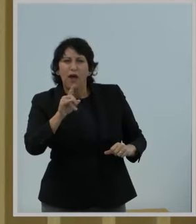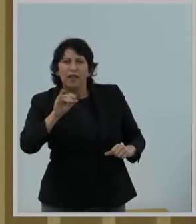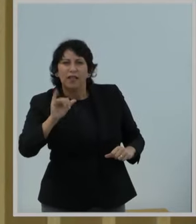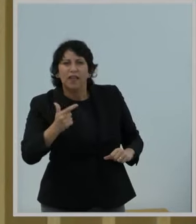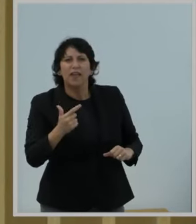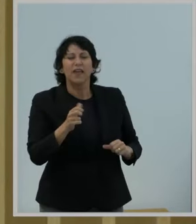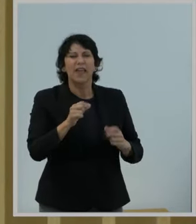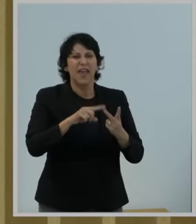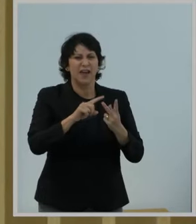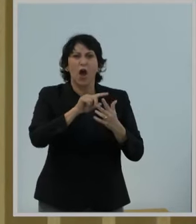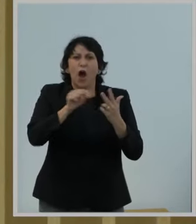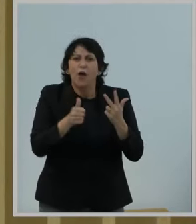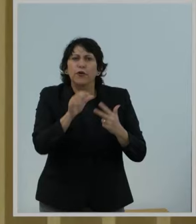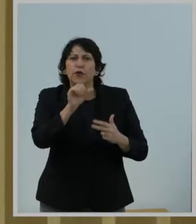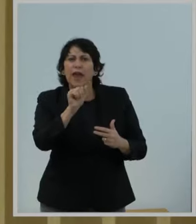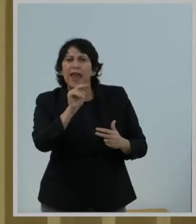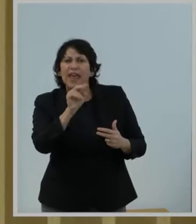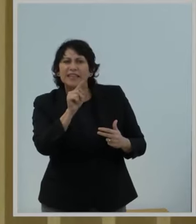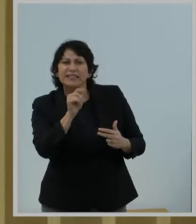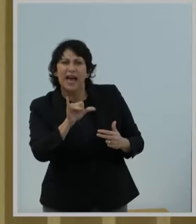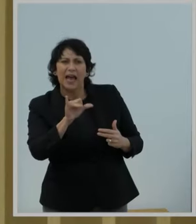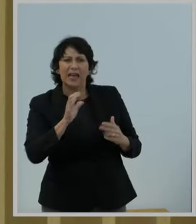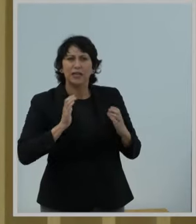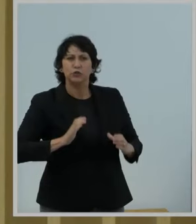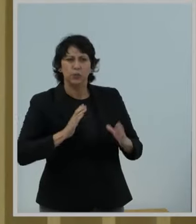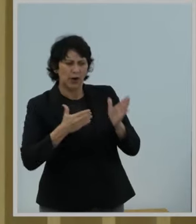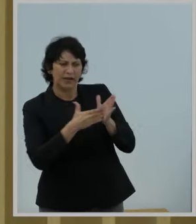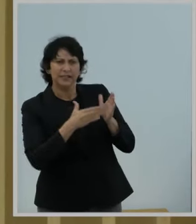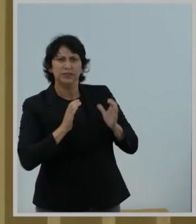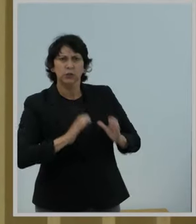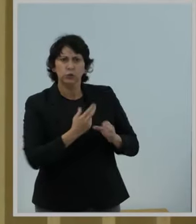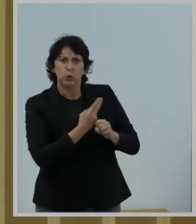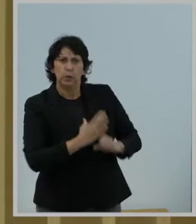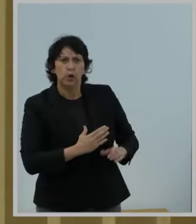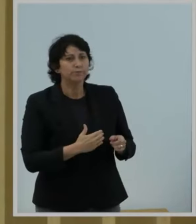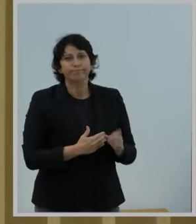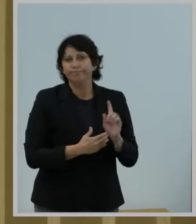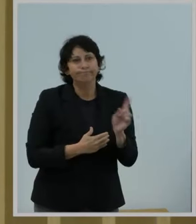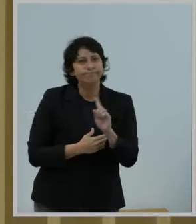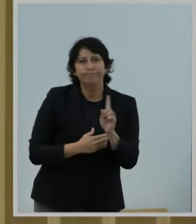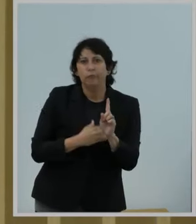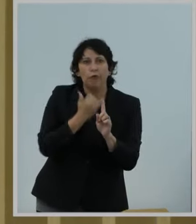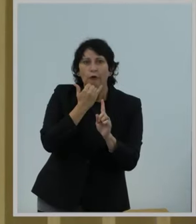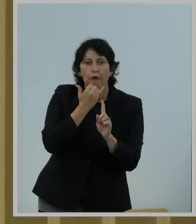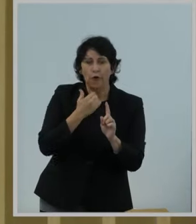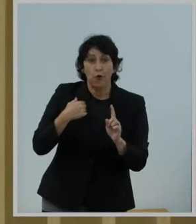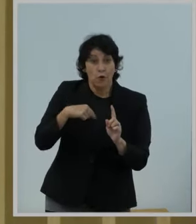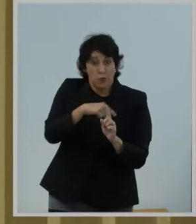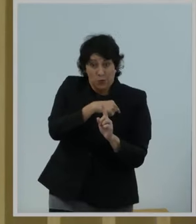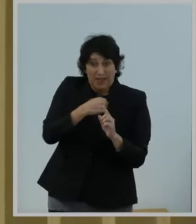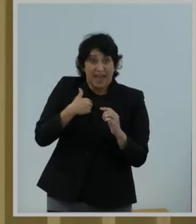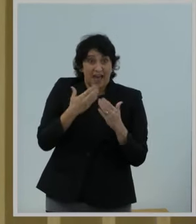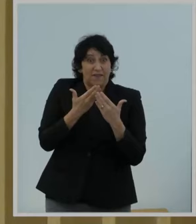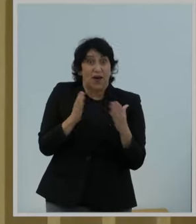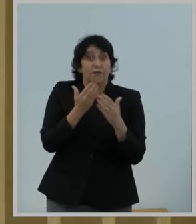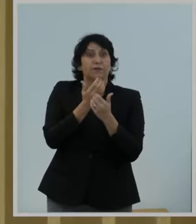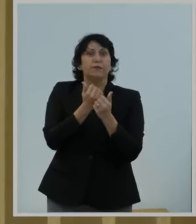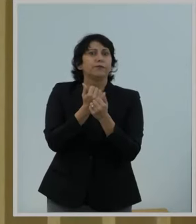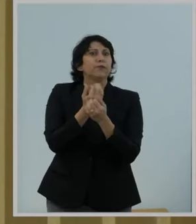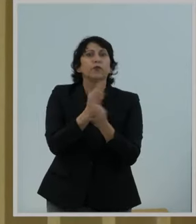prioritizations. Wrong again. We have a free and open internet today